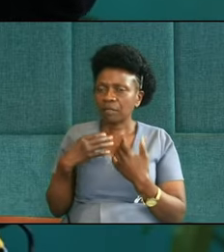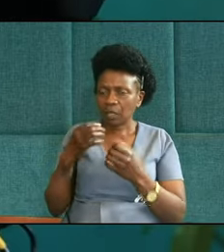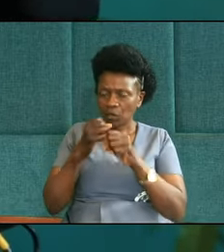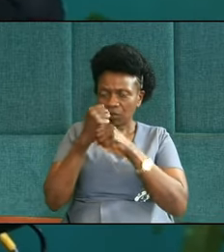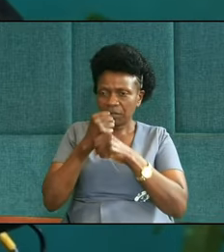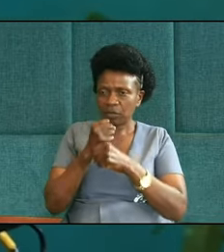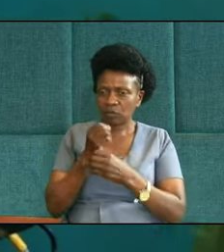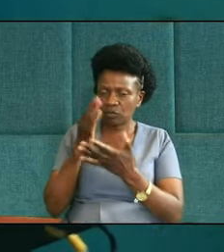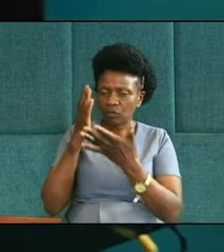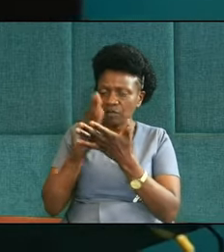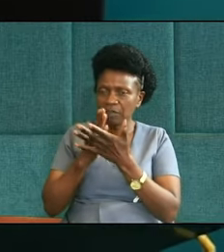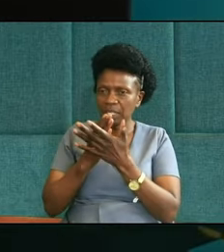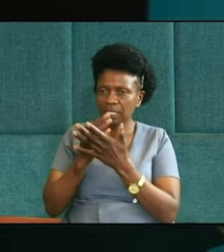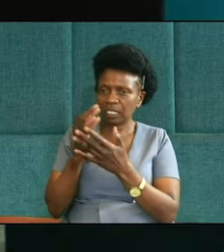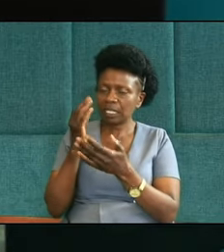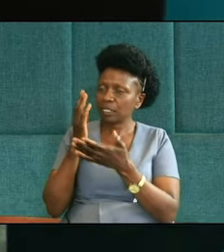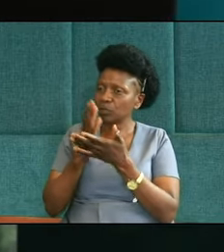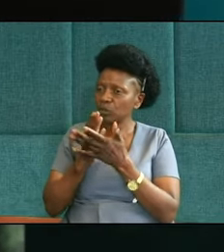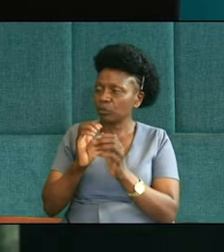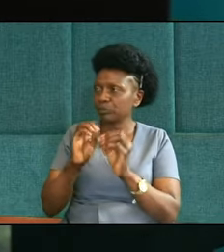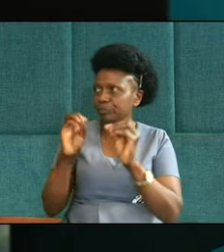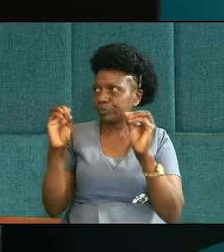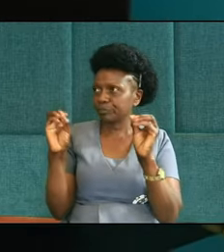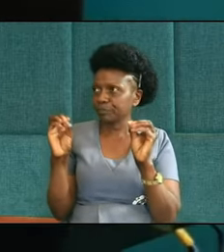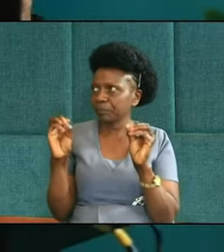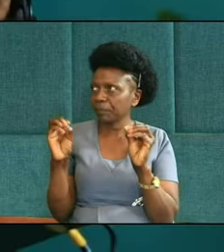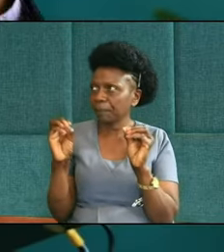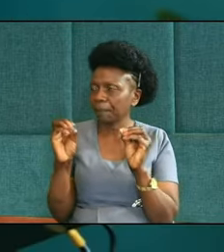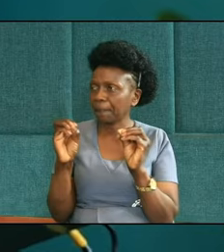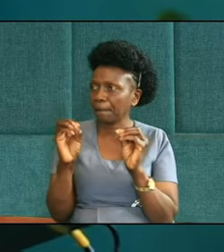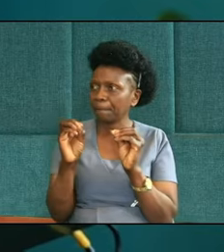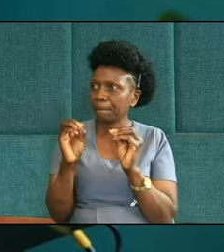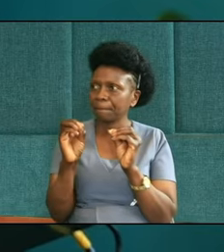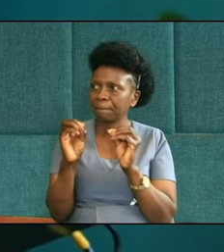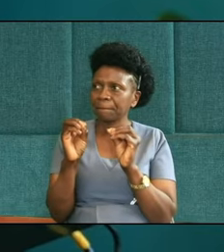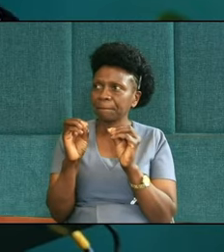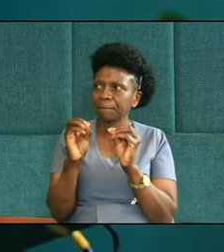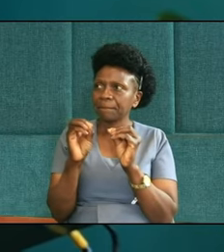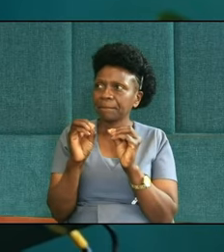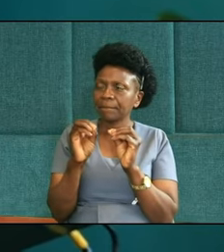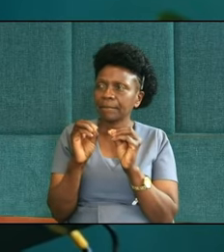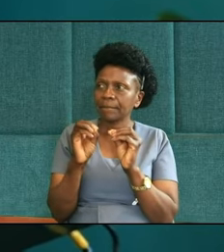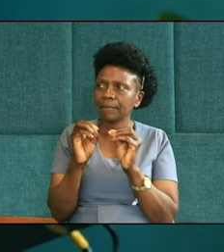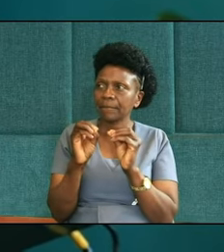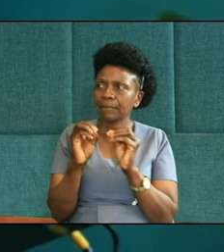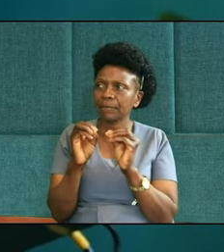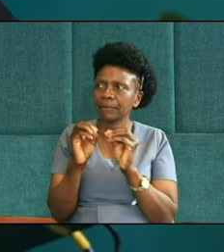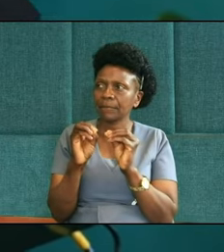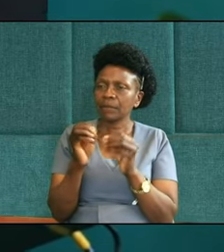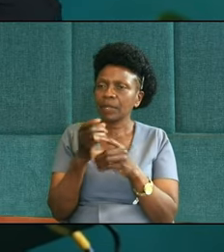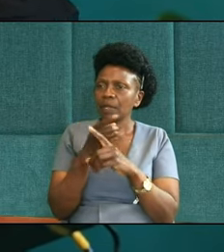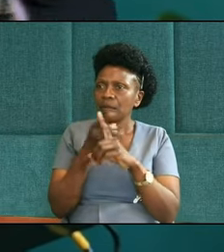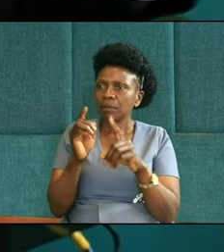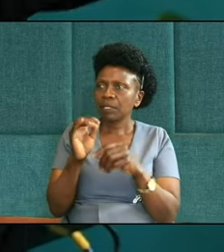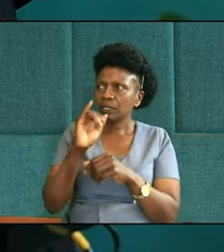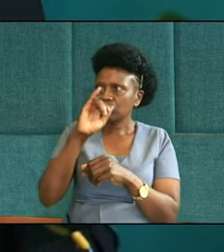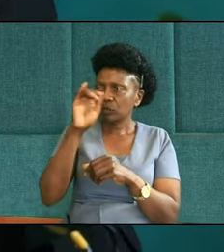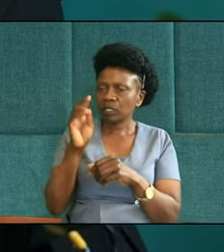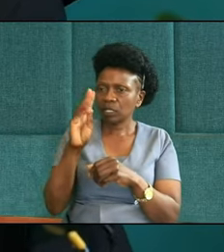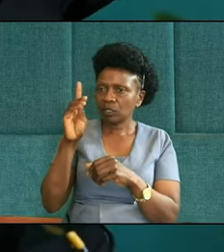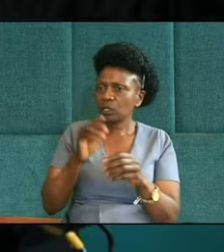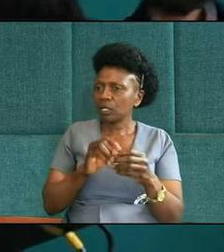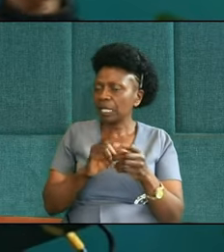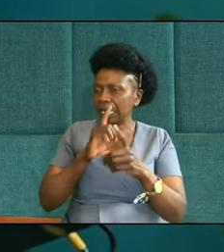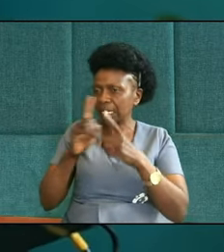time when his father, Jacob, was weeping and wailing day in and day out, very likely the Holy Spirit was working on his heart, but Judah decided to run